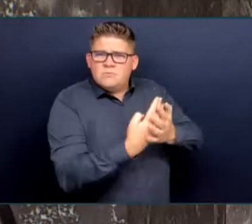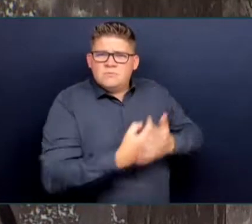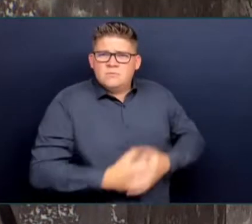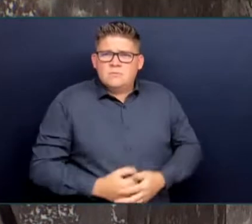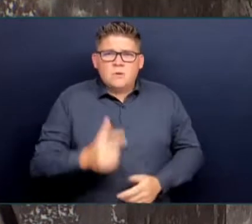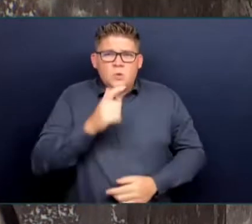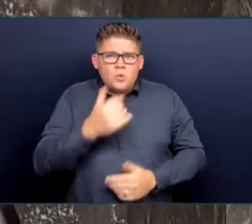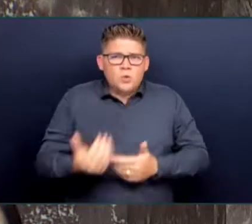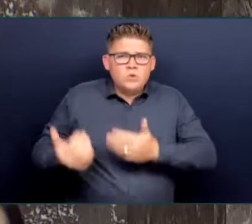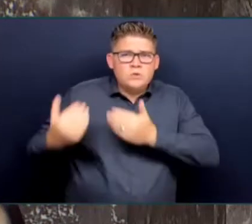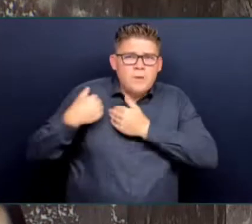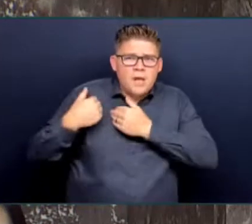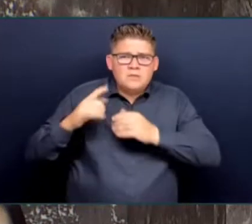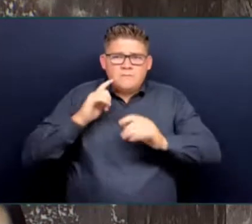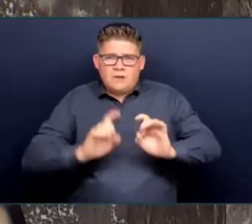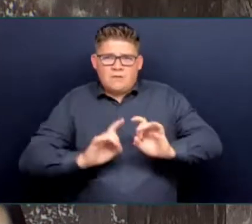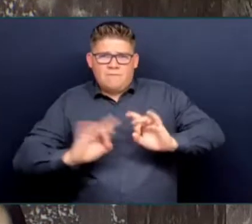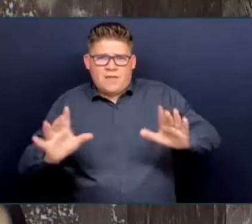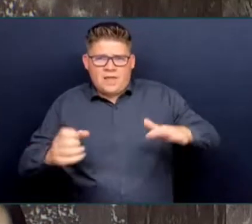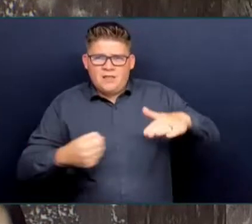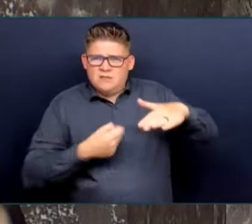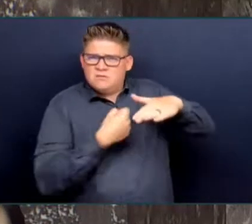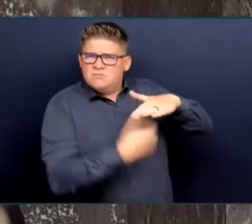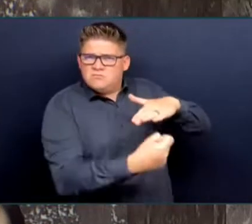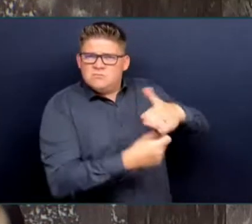and charged and prosecuted.